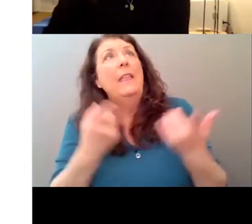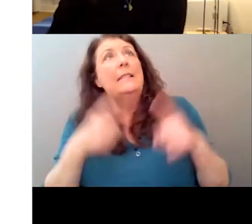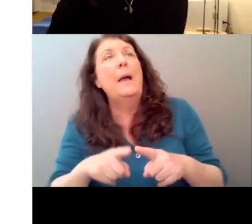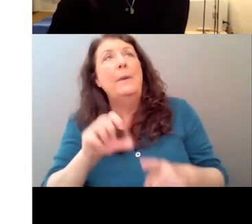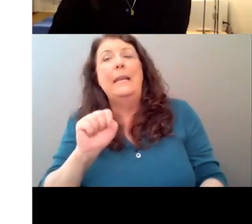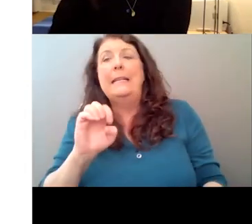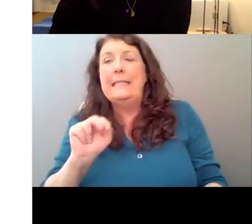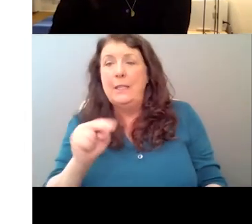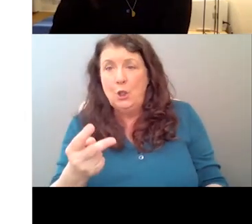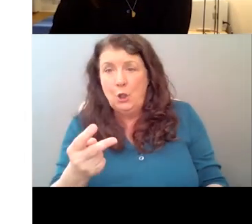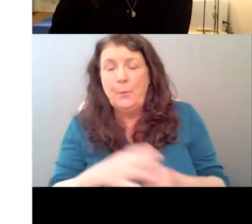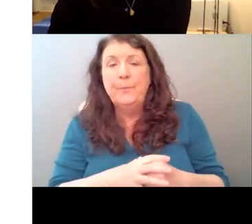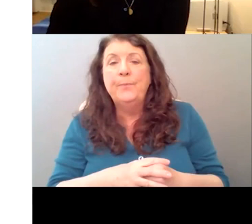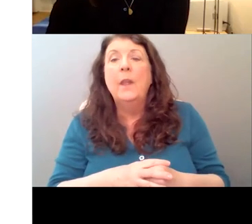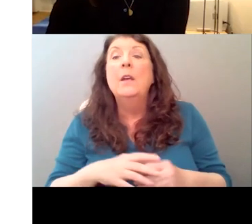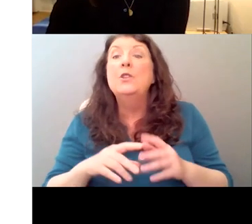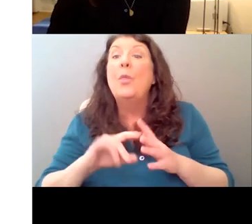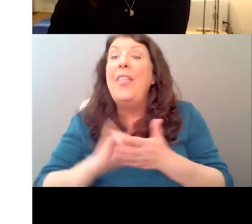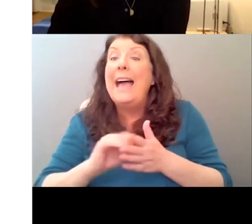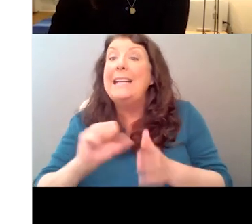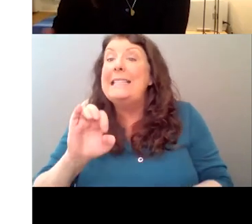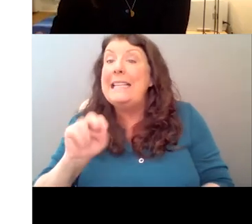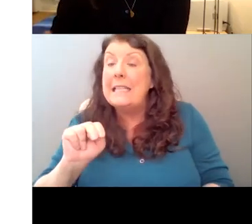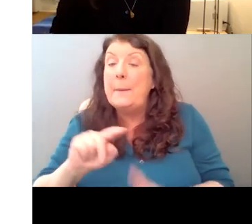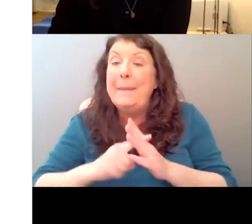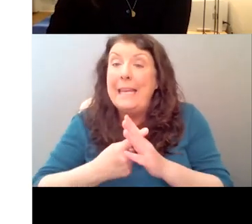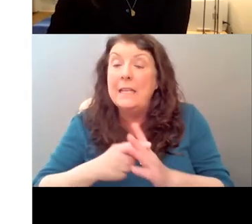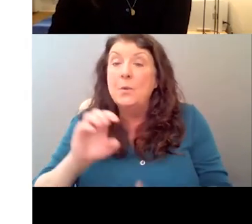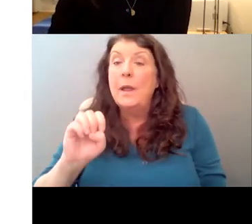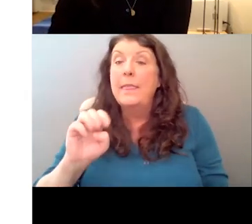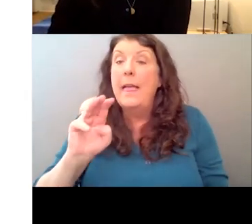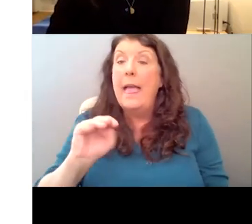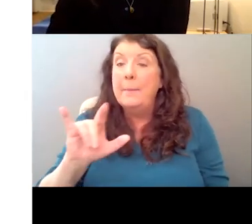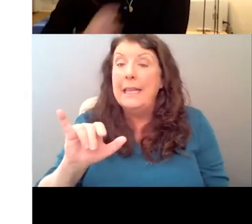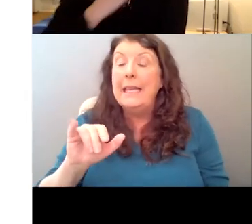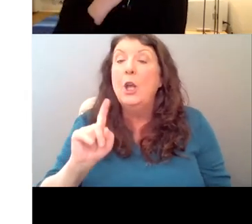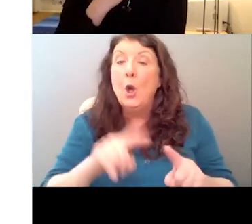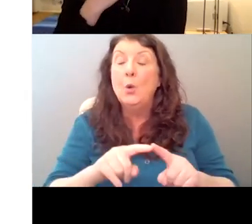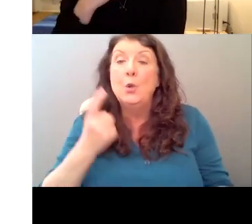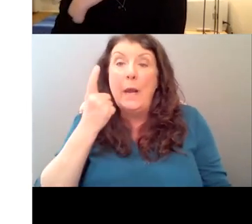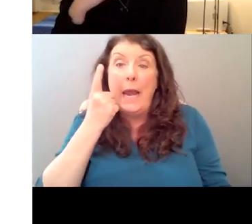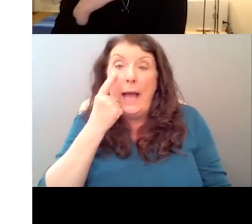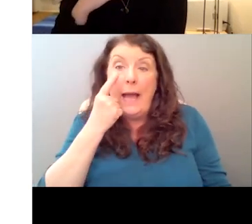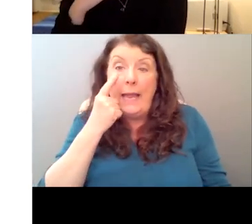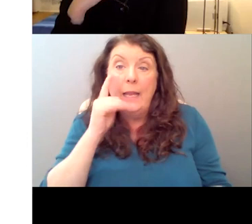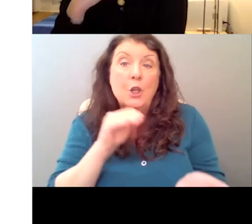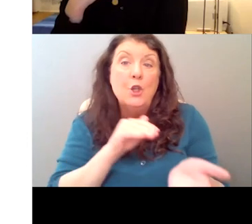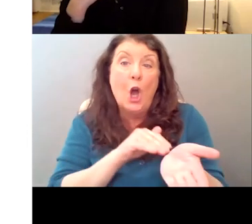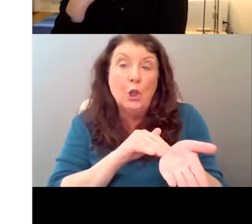begins with Emily at the eye doctor. And that was a real thing. Emily had eye problems. She visited America's first